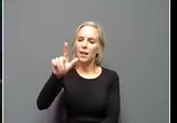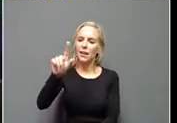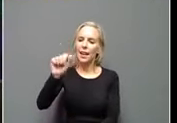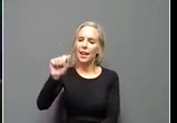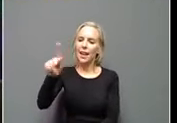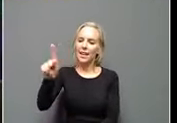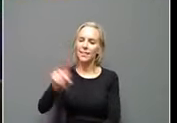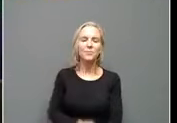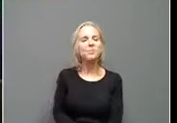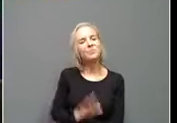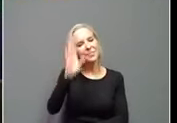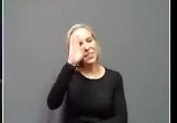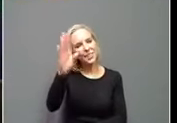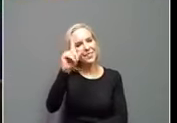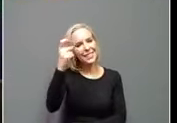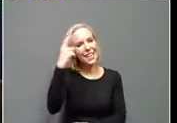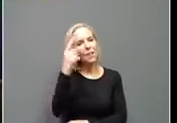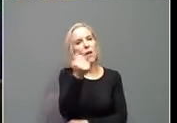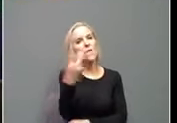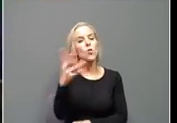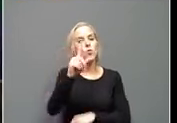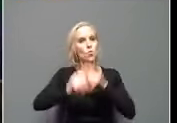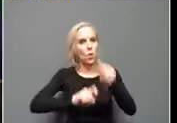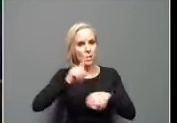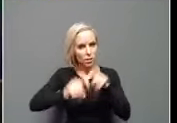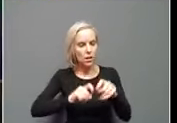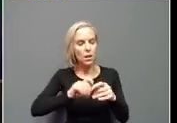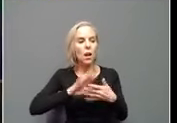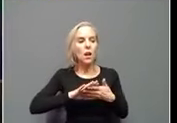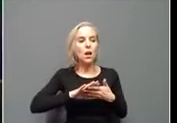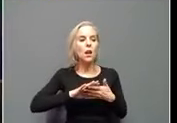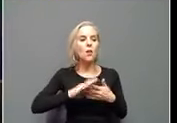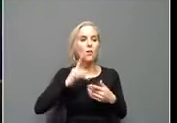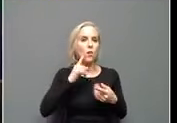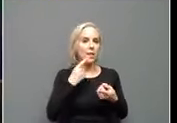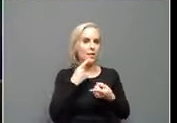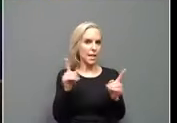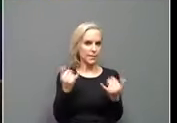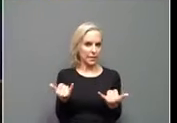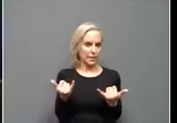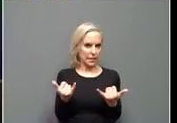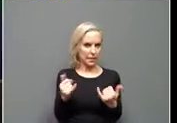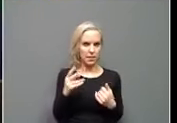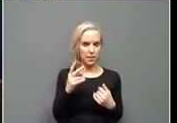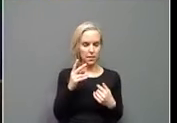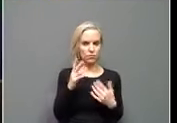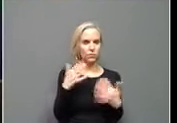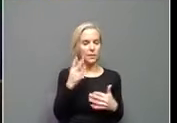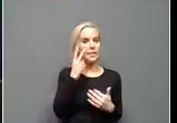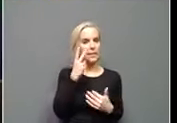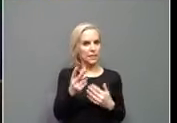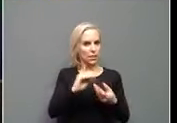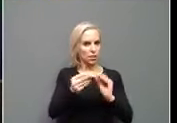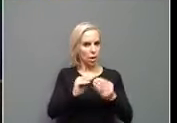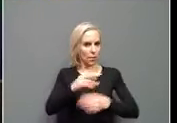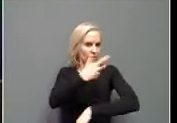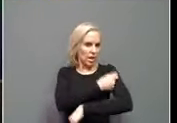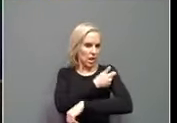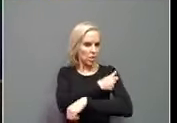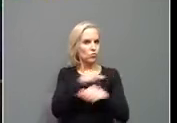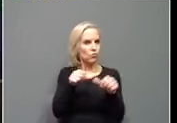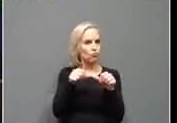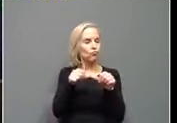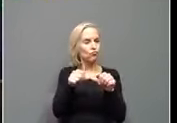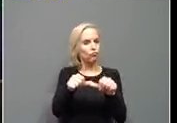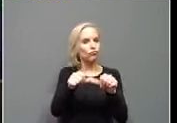Hi, Governor, a couple questions for you on the announcement today with seeing numbers vaccine numbers continue to stagnate.